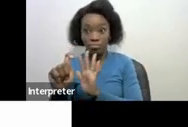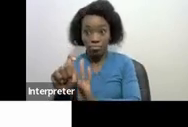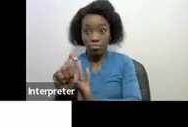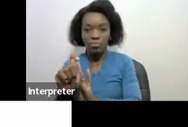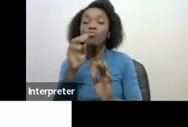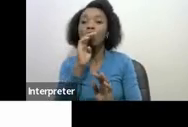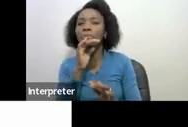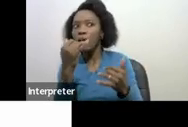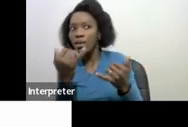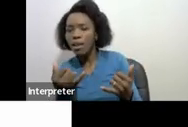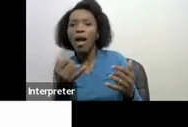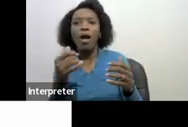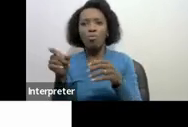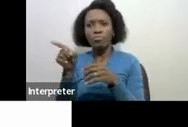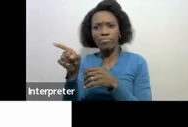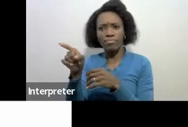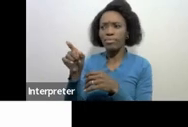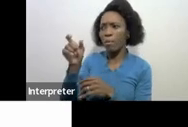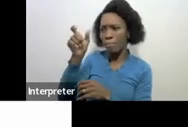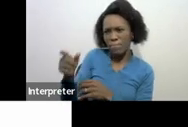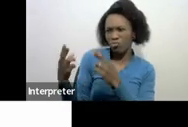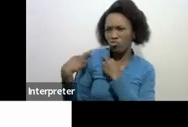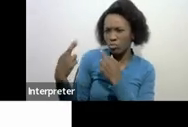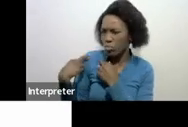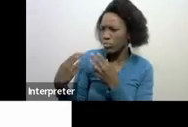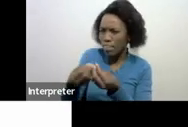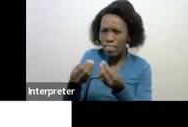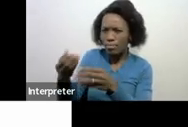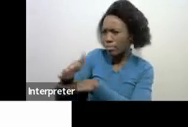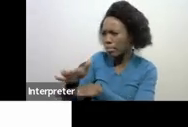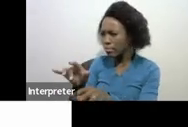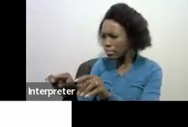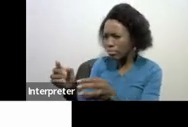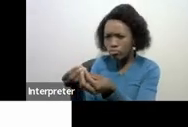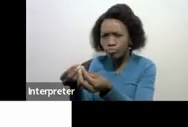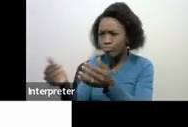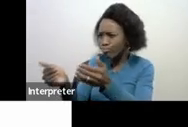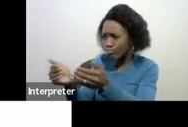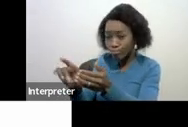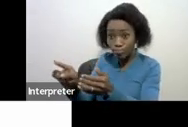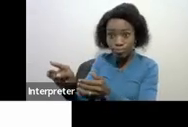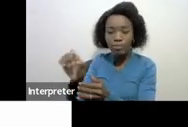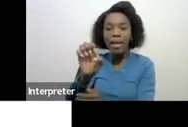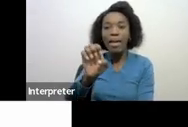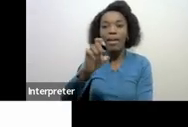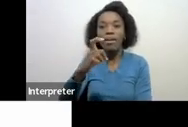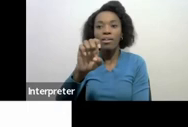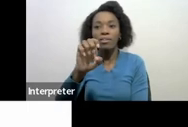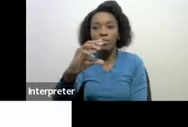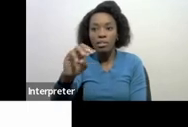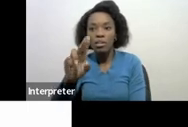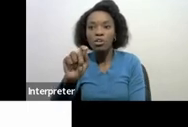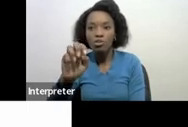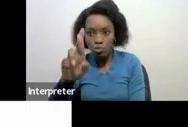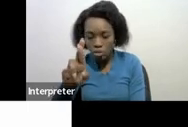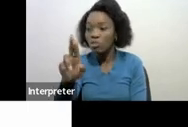finalizing the estate or might be rental income that is when you earn that income after the date